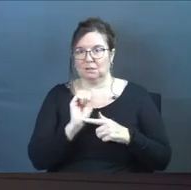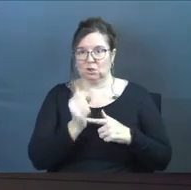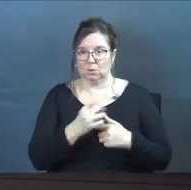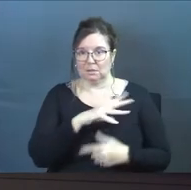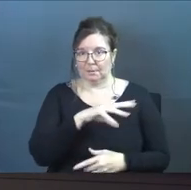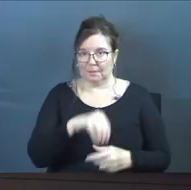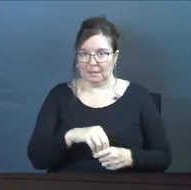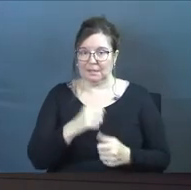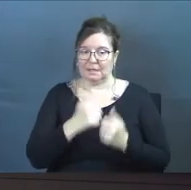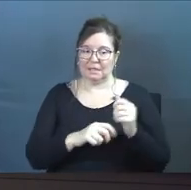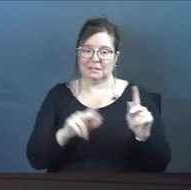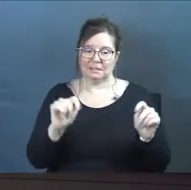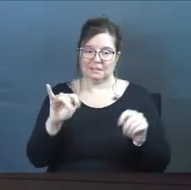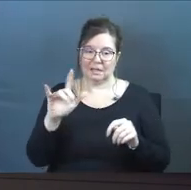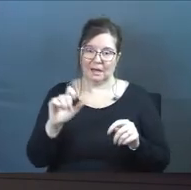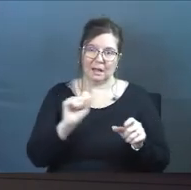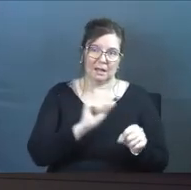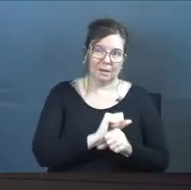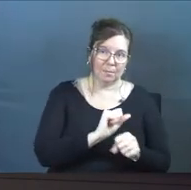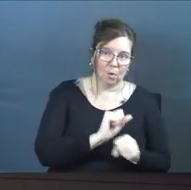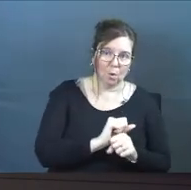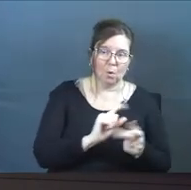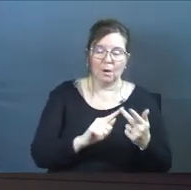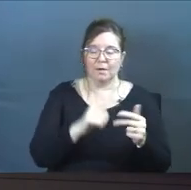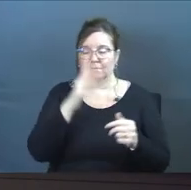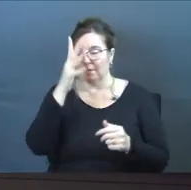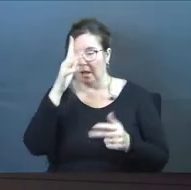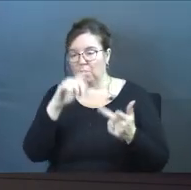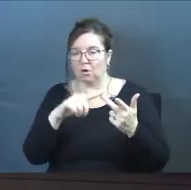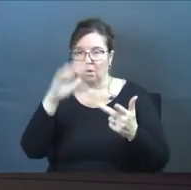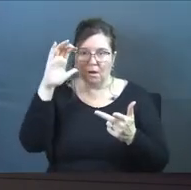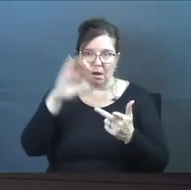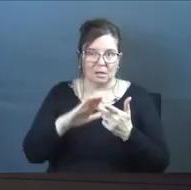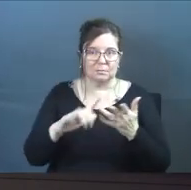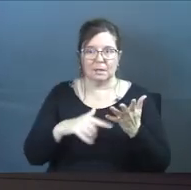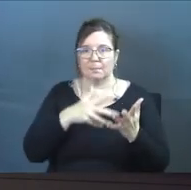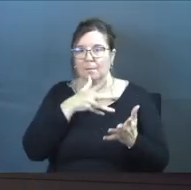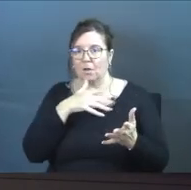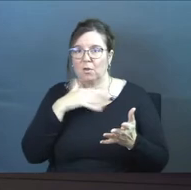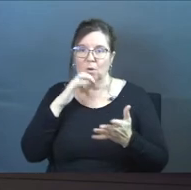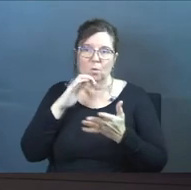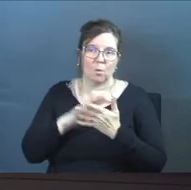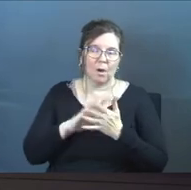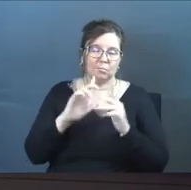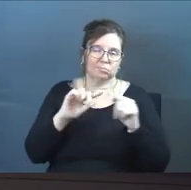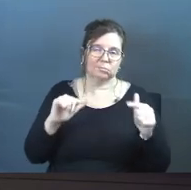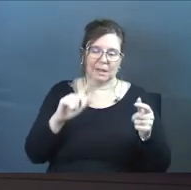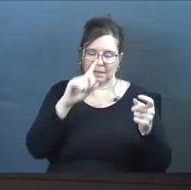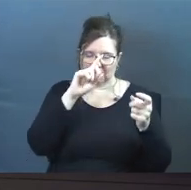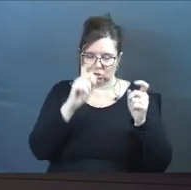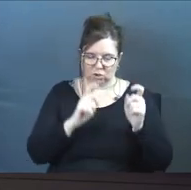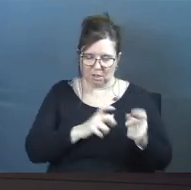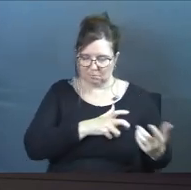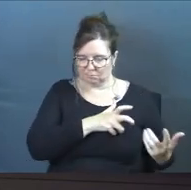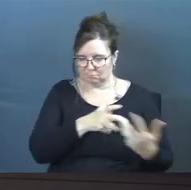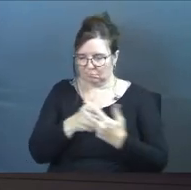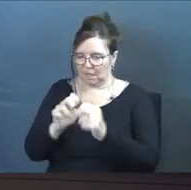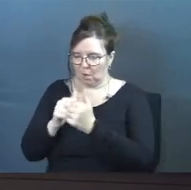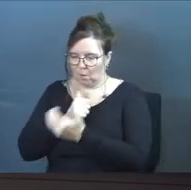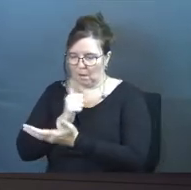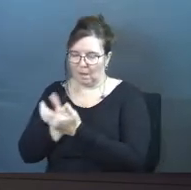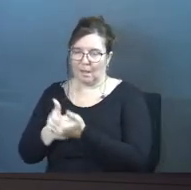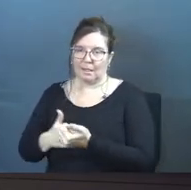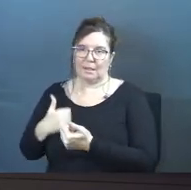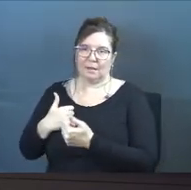myself in, each title as employee, as father, as husband, as mother, as wife. Let that shape how I live